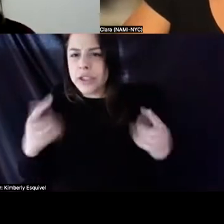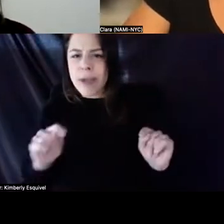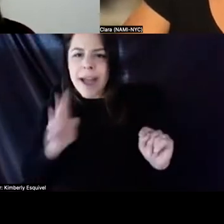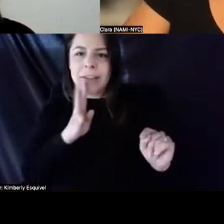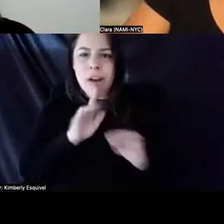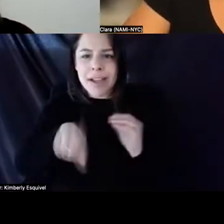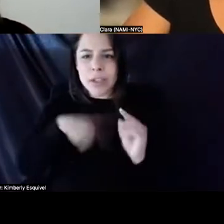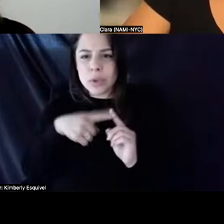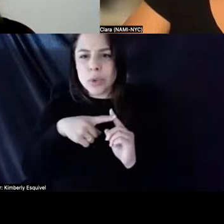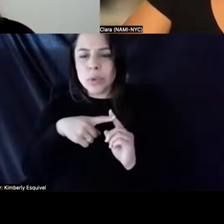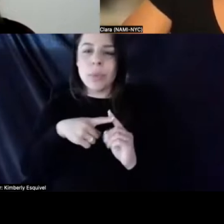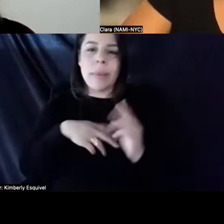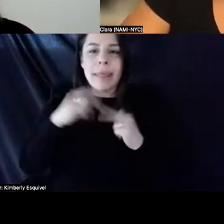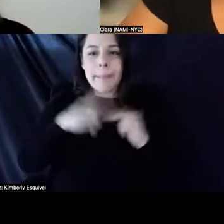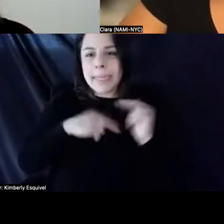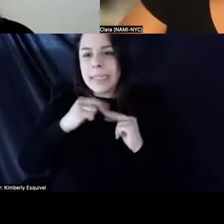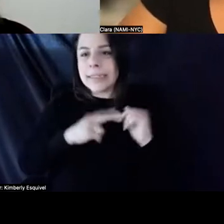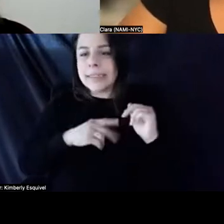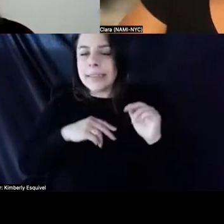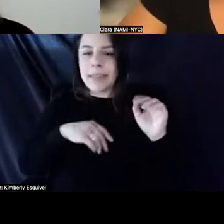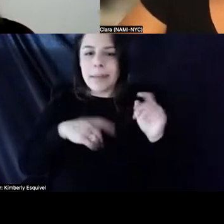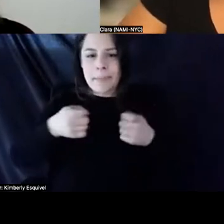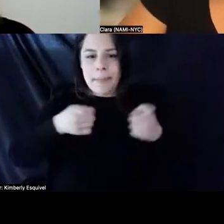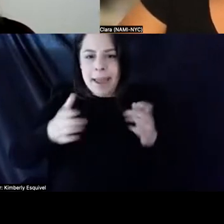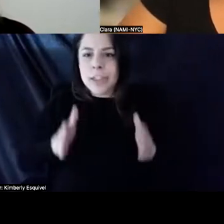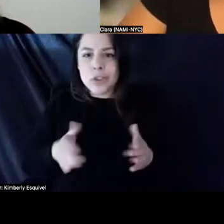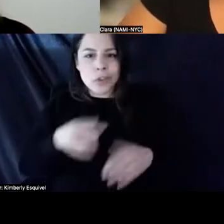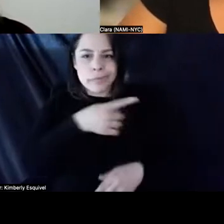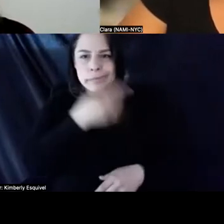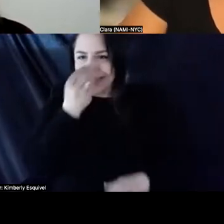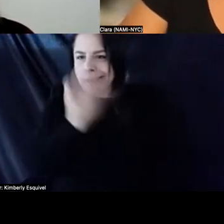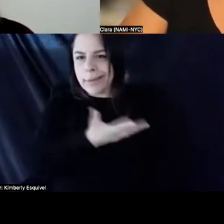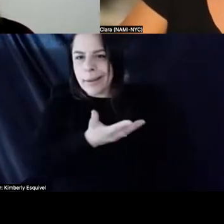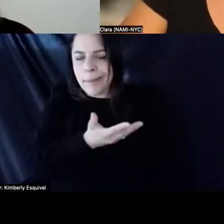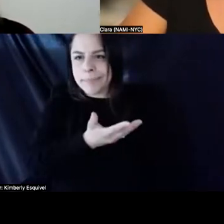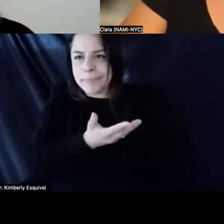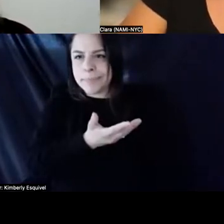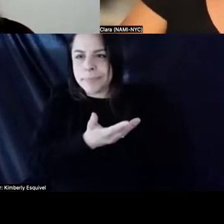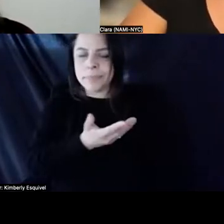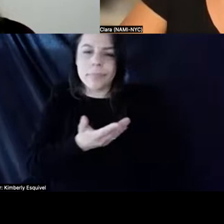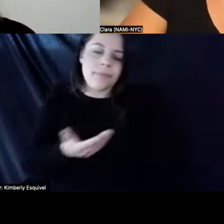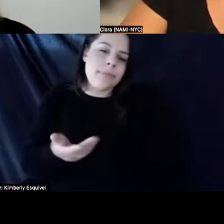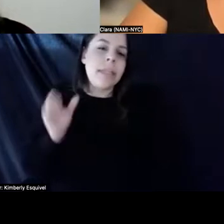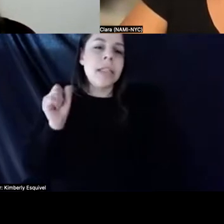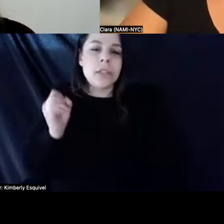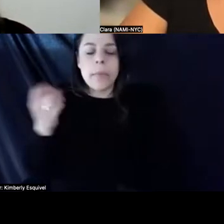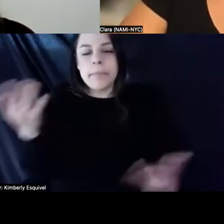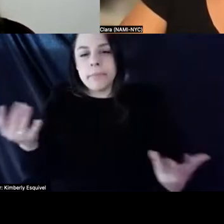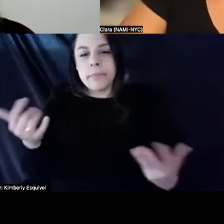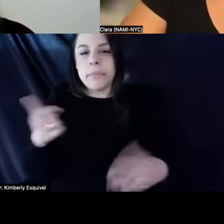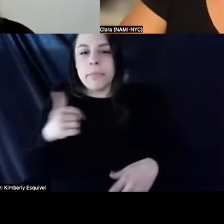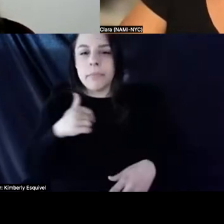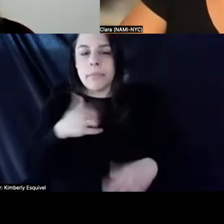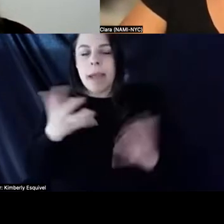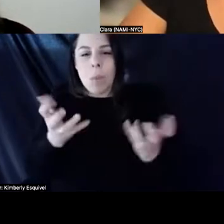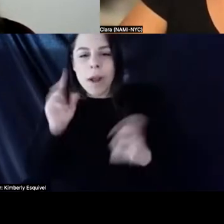management director, political director, they didn't care at all. Um, so I just wanted to ask